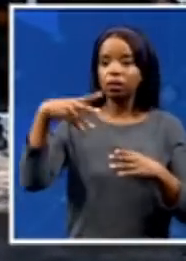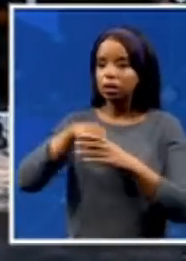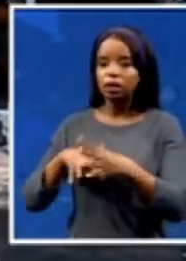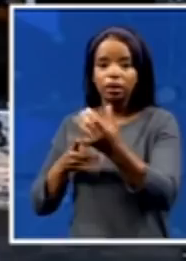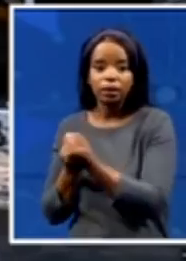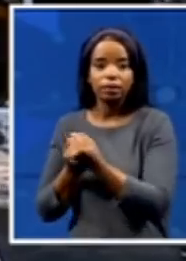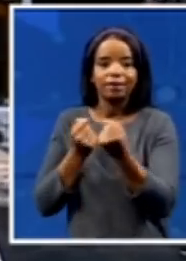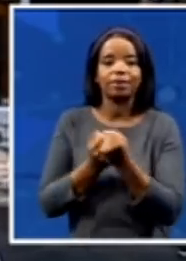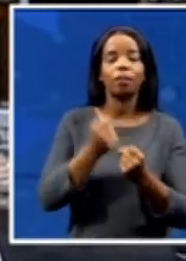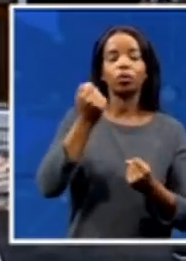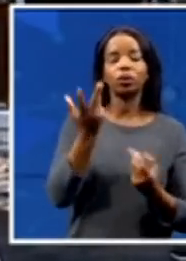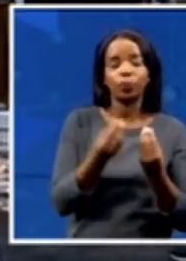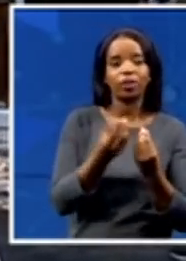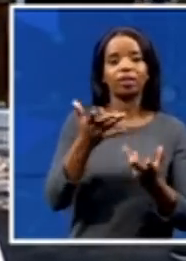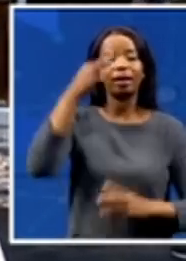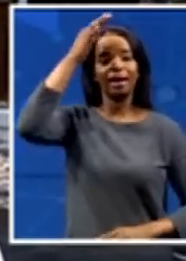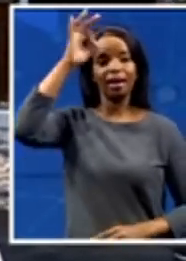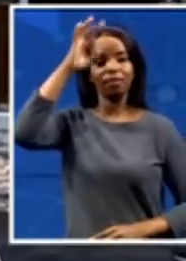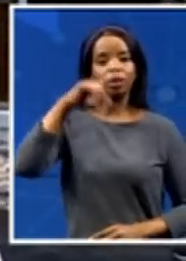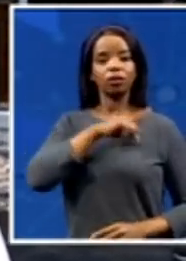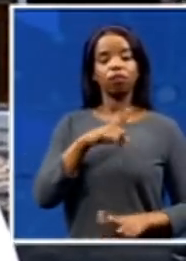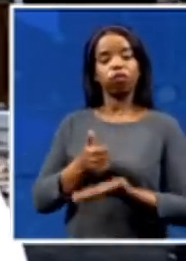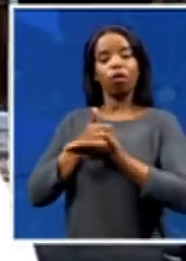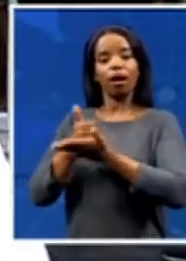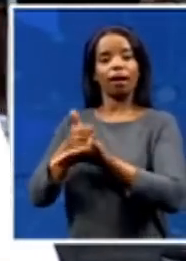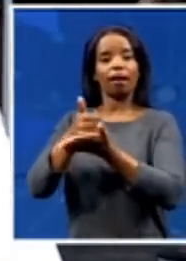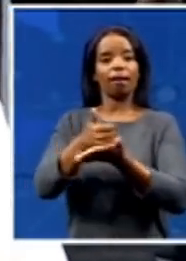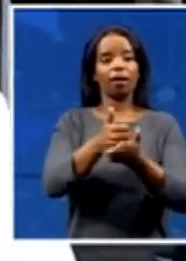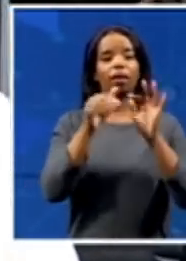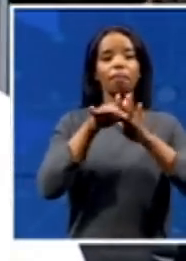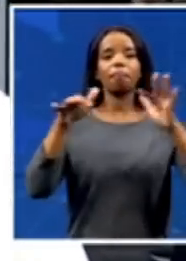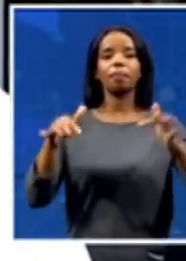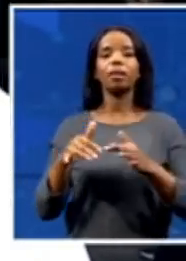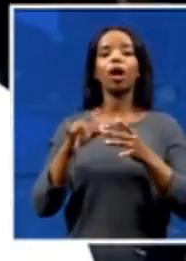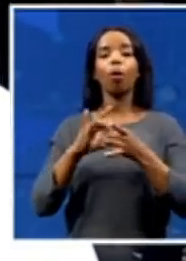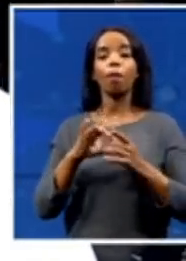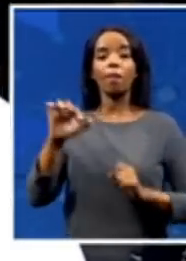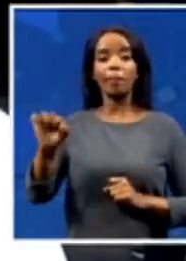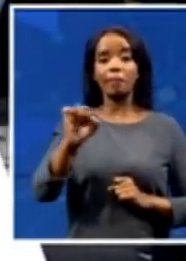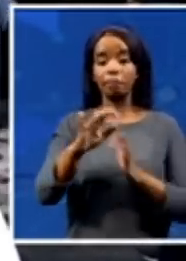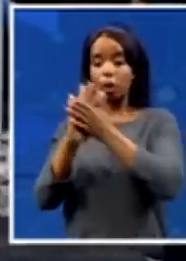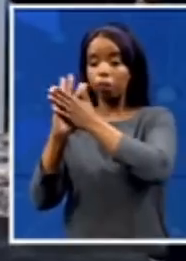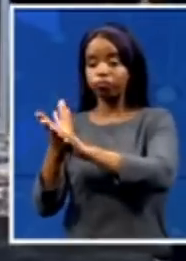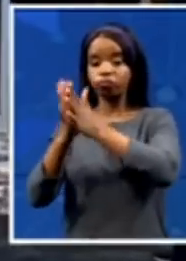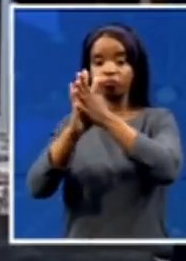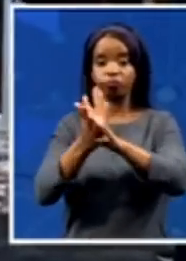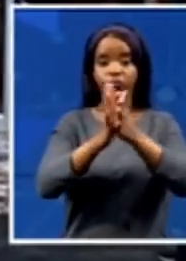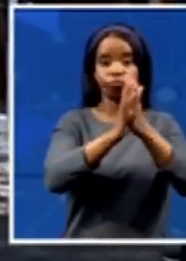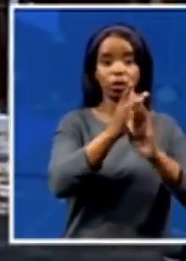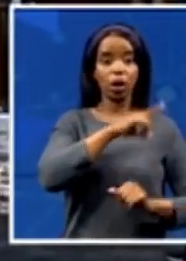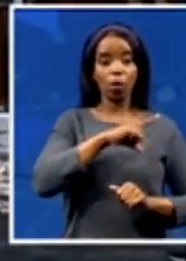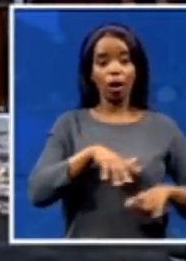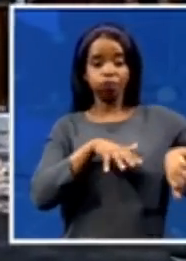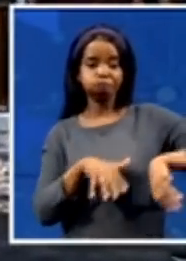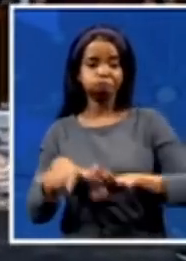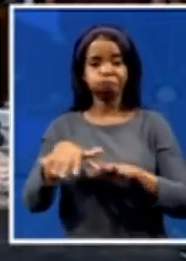efforts to assist those people that have been affected by these devastating floods that have hit